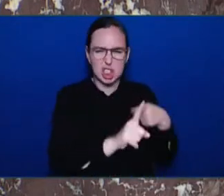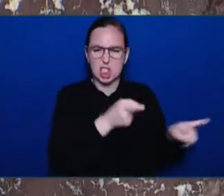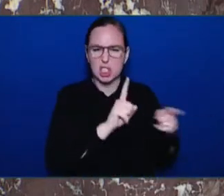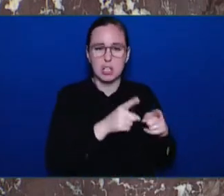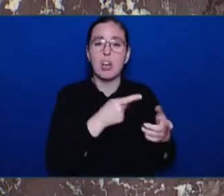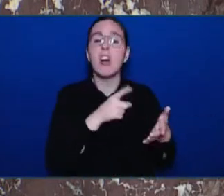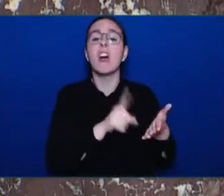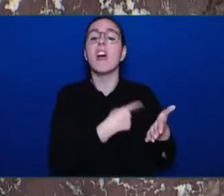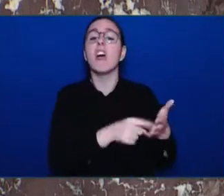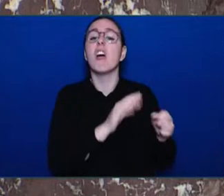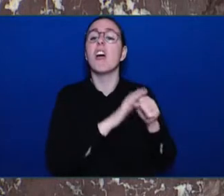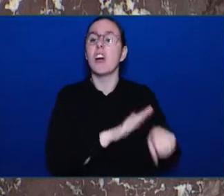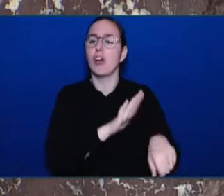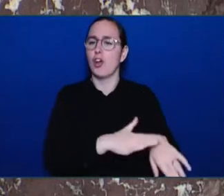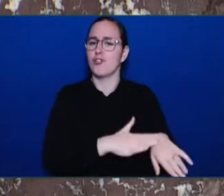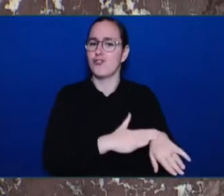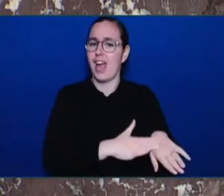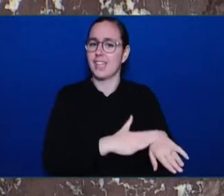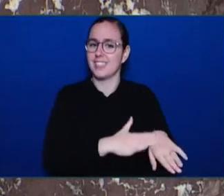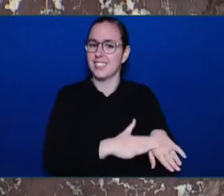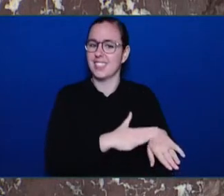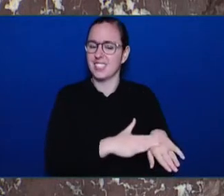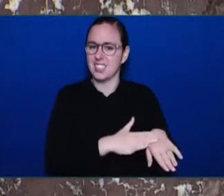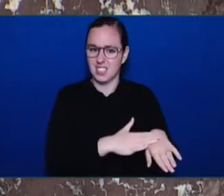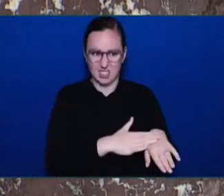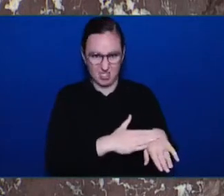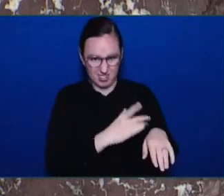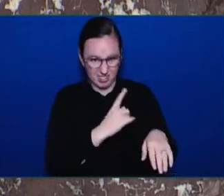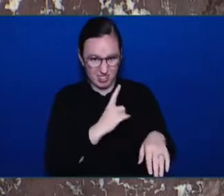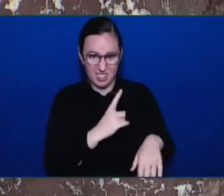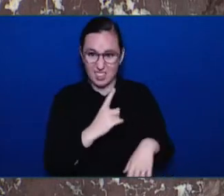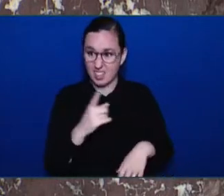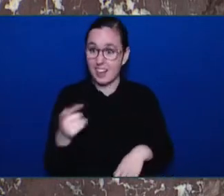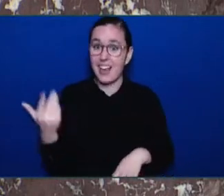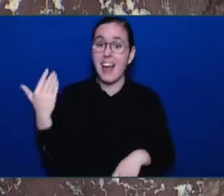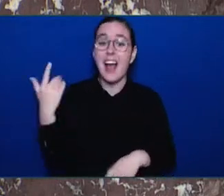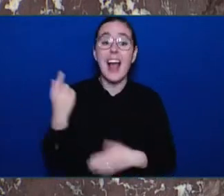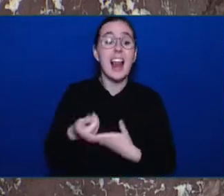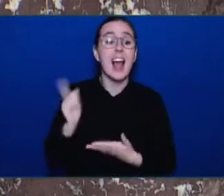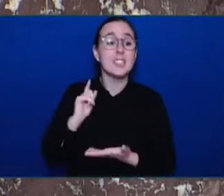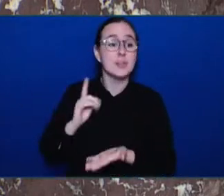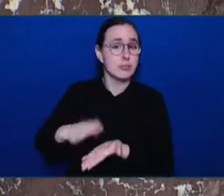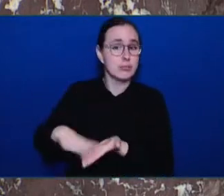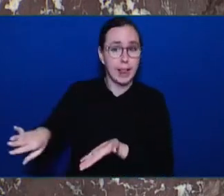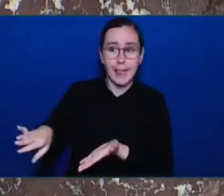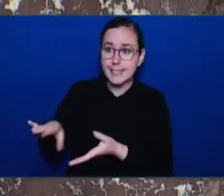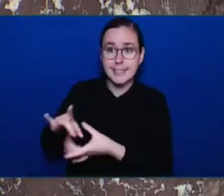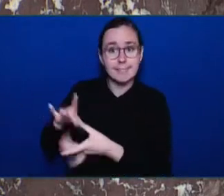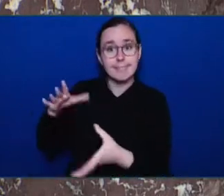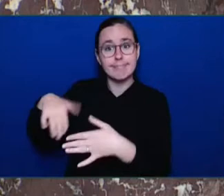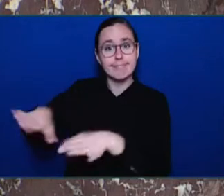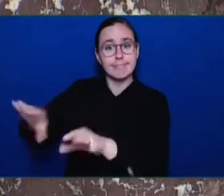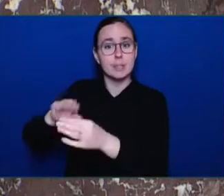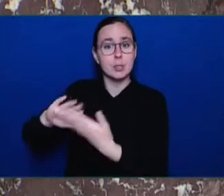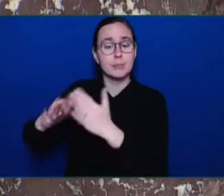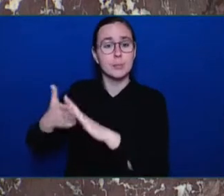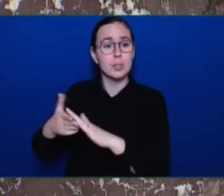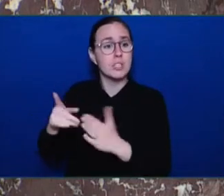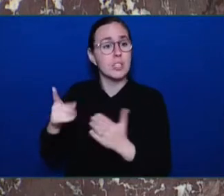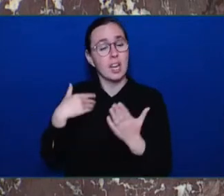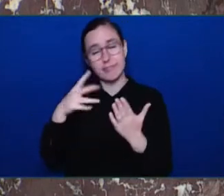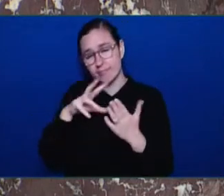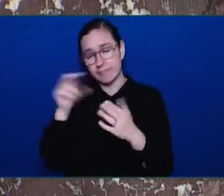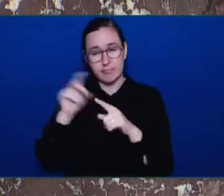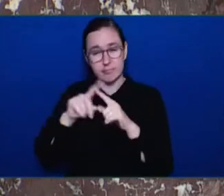offender who has 30 convictions, 30 convictions, for assault, assault with a weapon, and uttering threats.